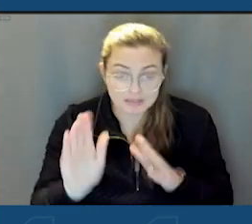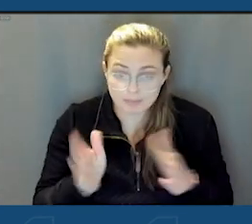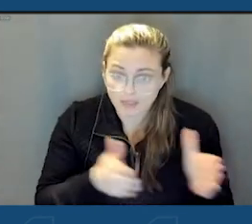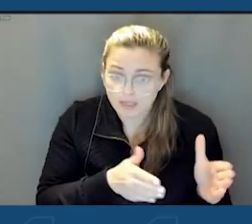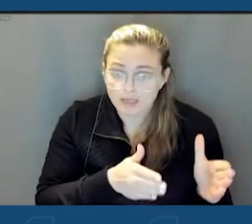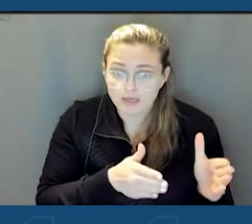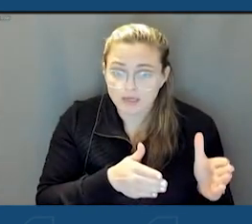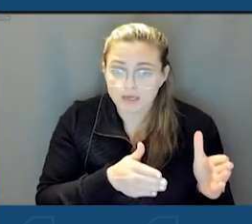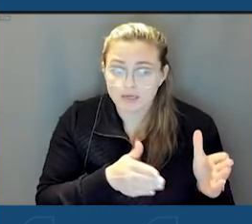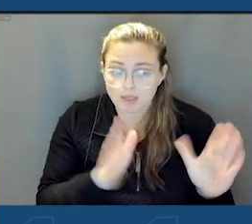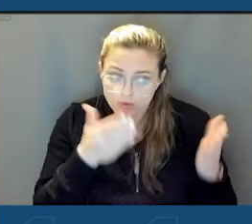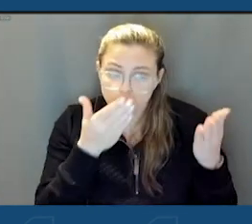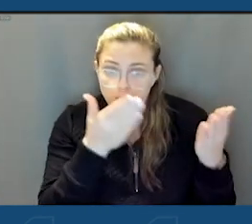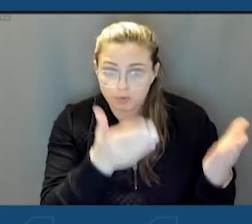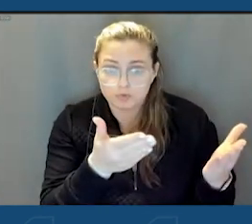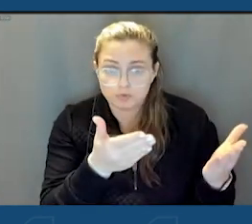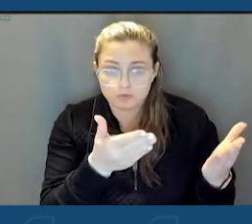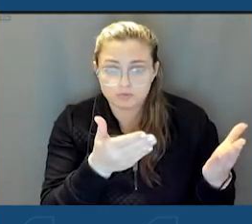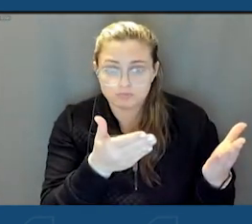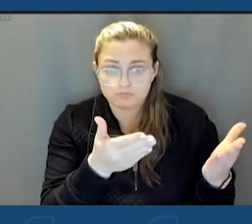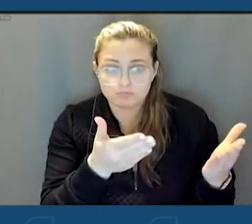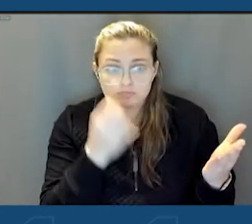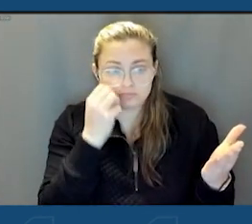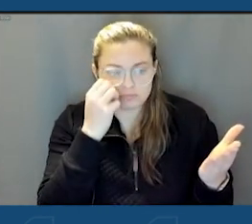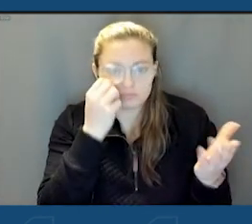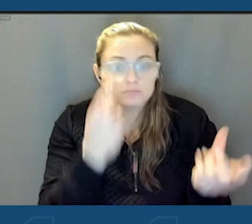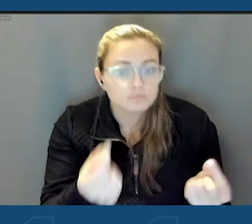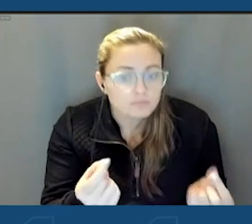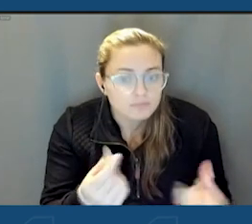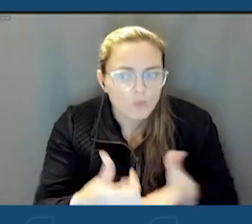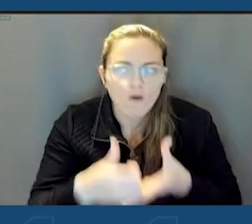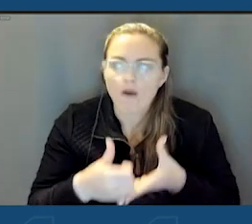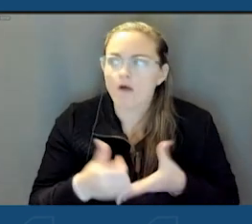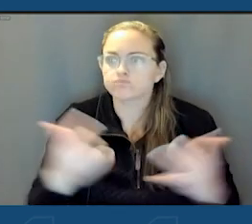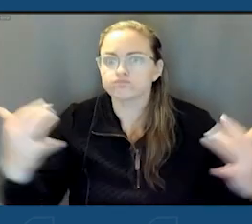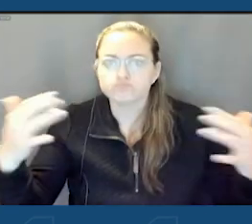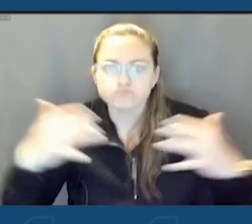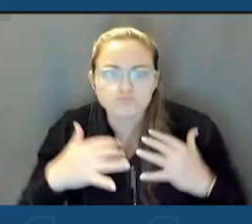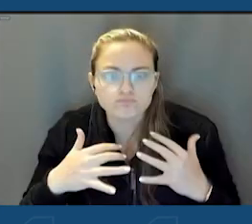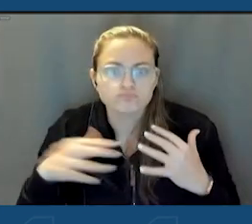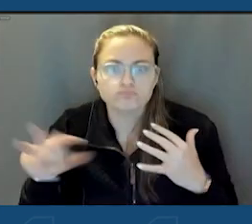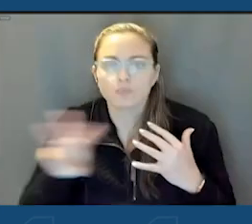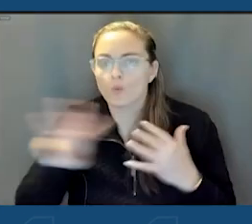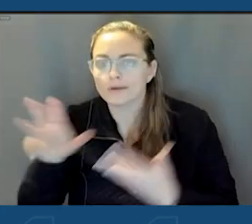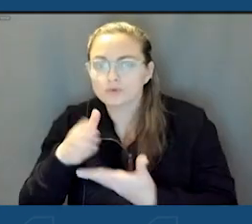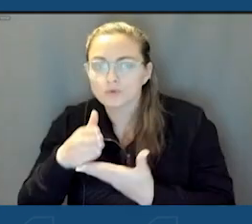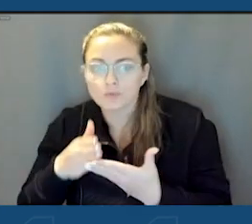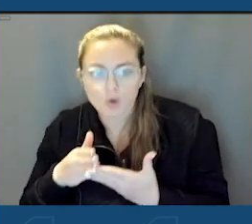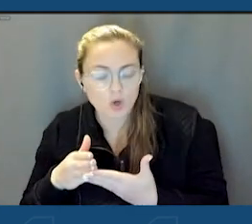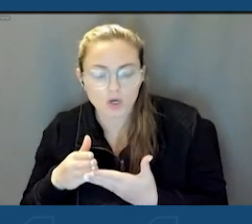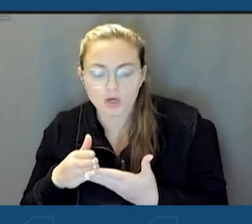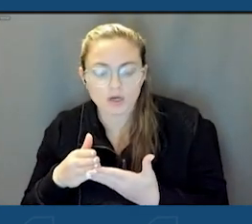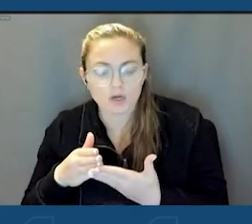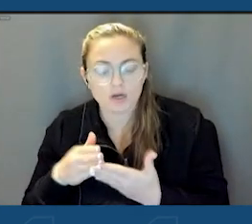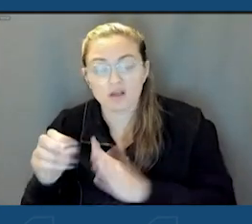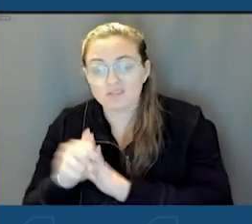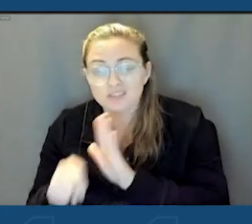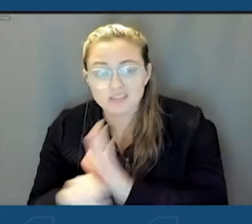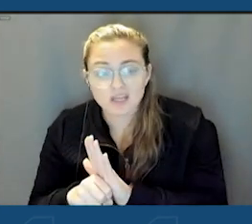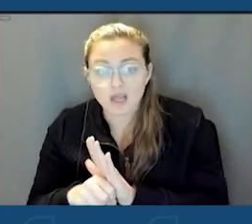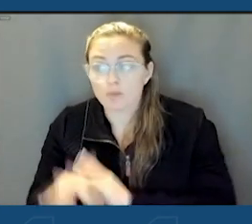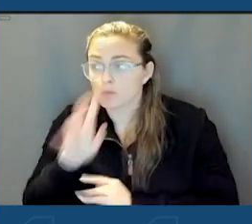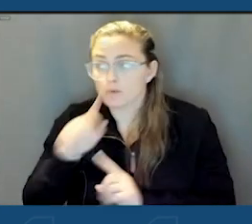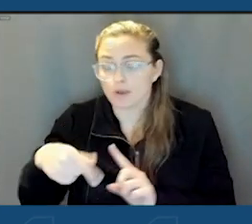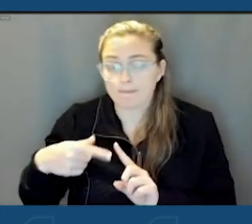that we proposed will help us to bring in folks from the Western part of the state, which I'm talking